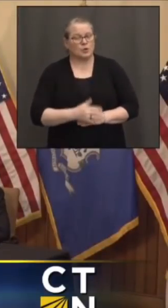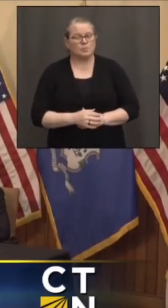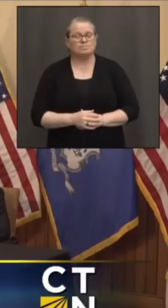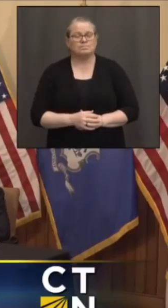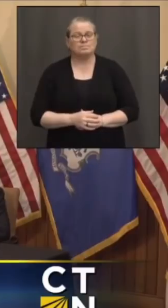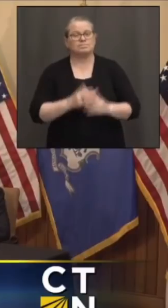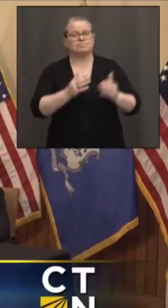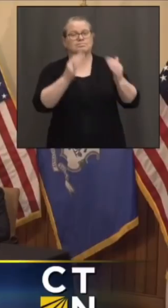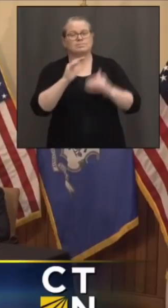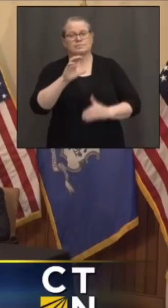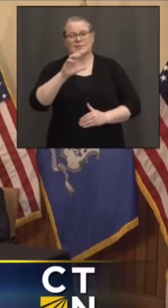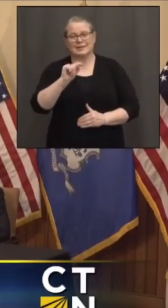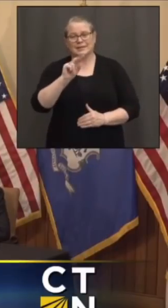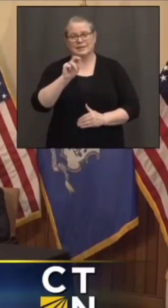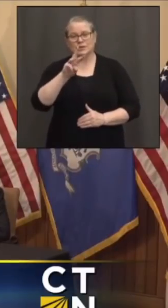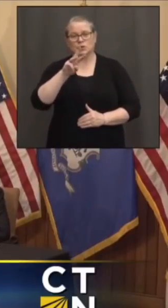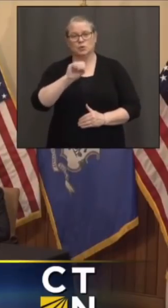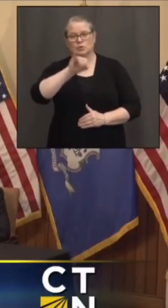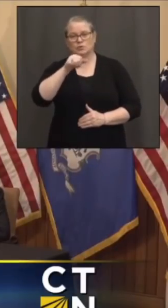CT News Junkie.